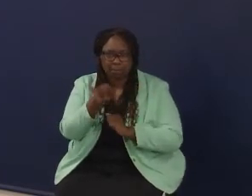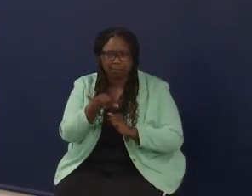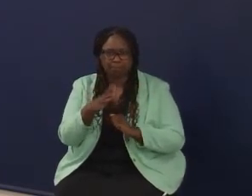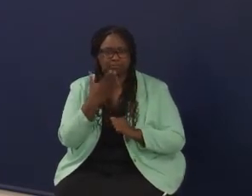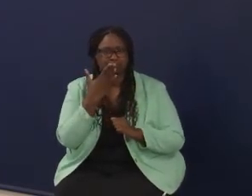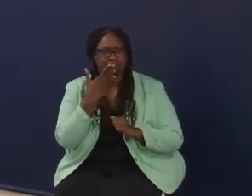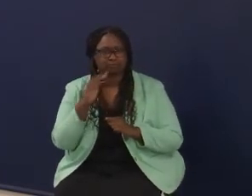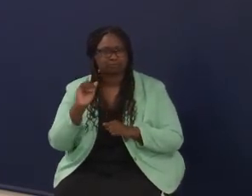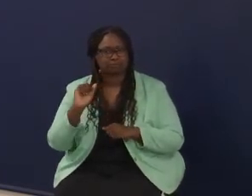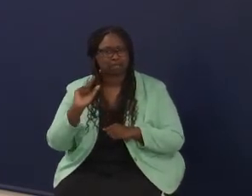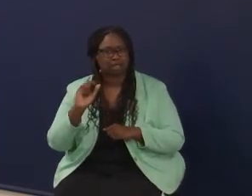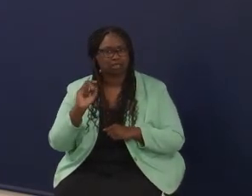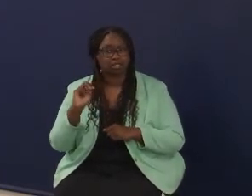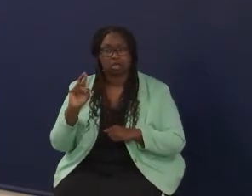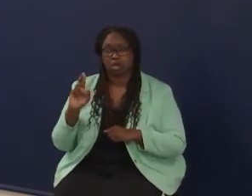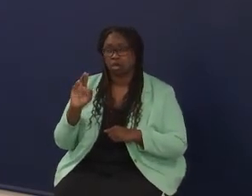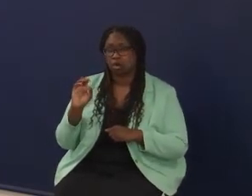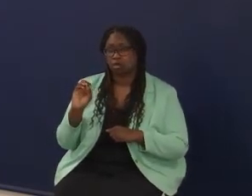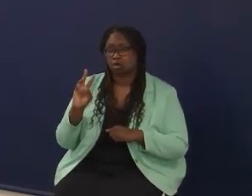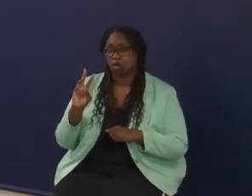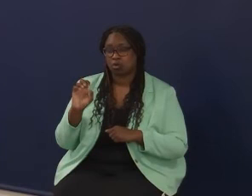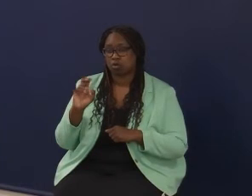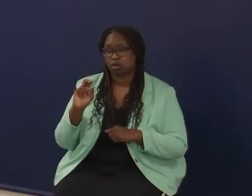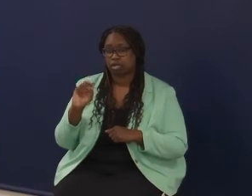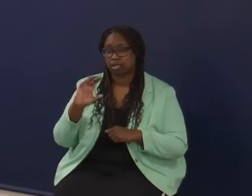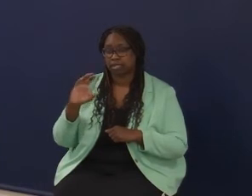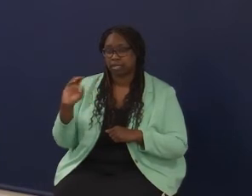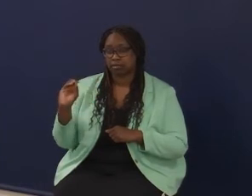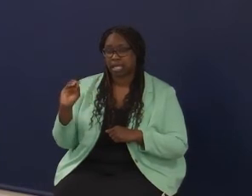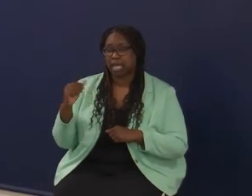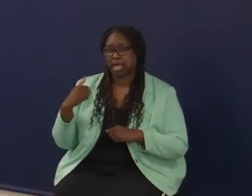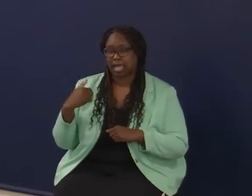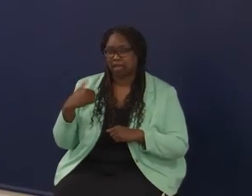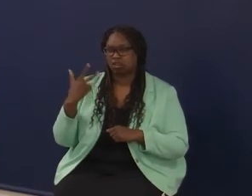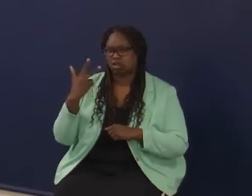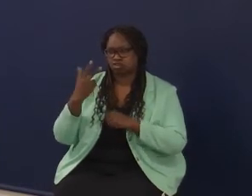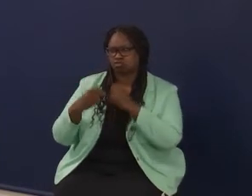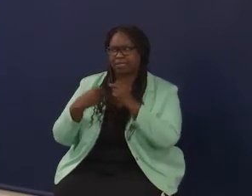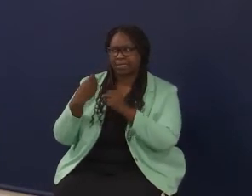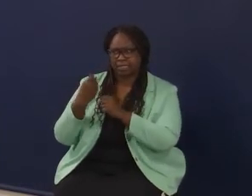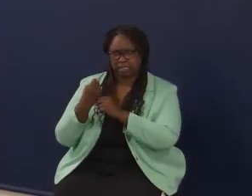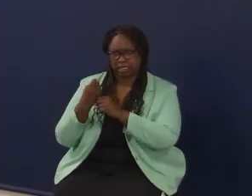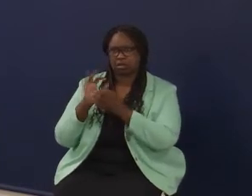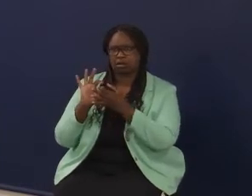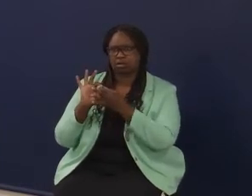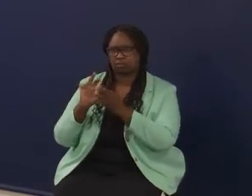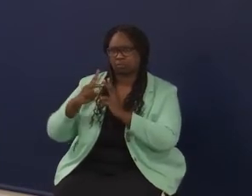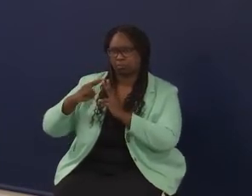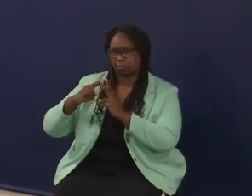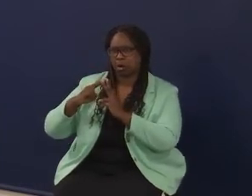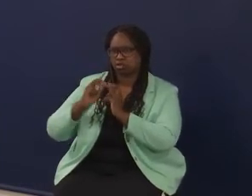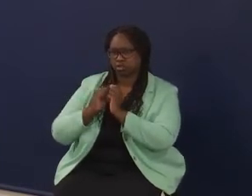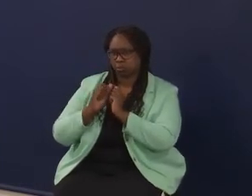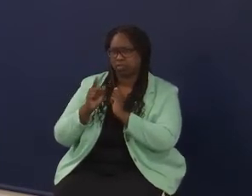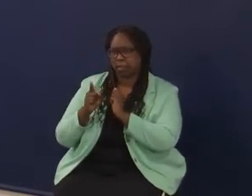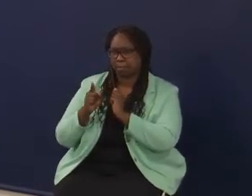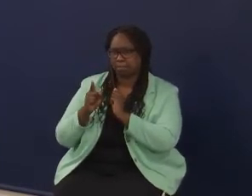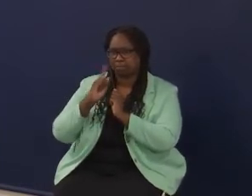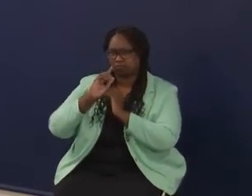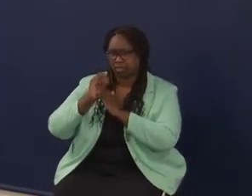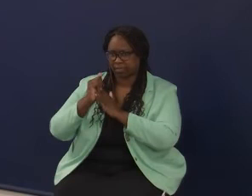Alison. Round County is a partner that's about three years, we've had a relationship with Round for about three years at the Center for Next Generation Leadership.